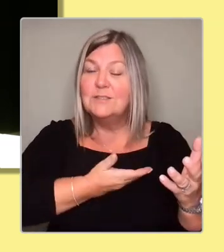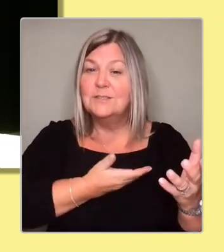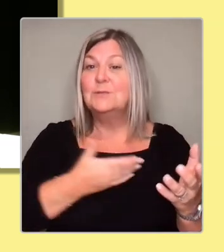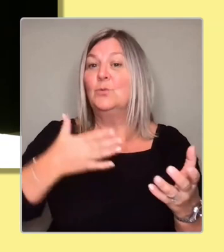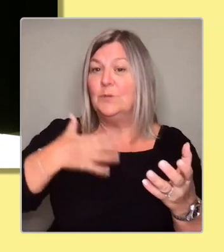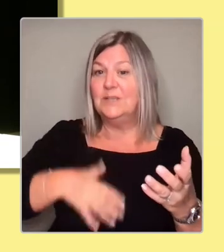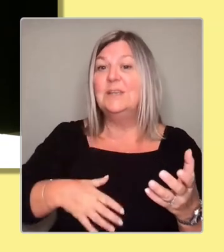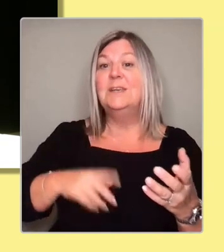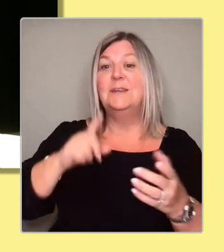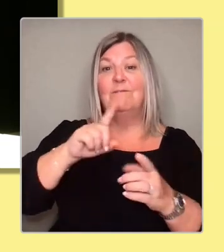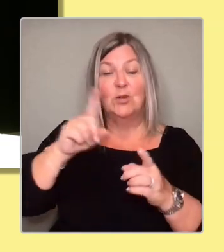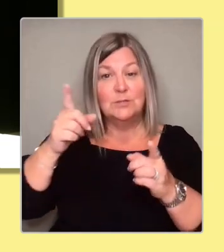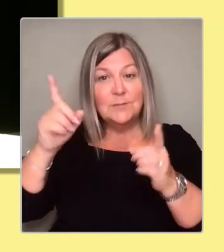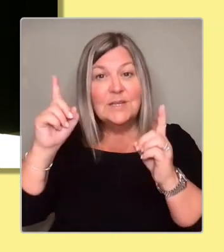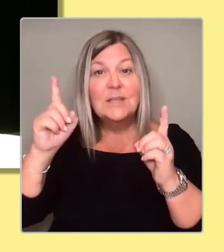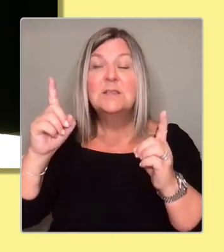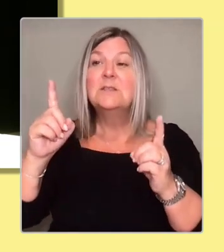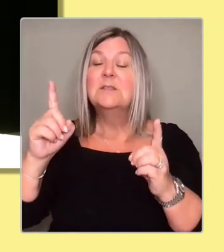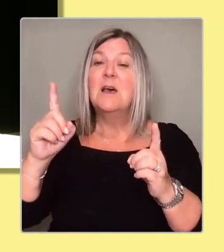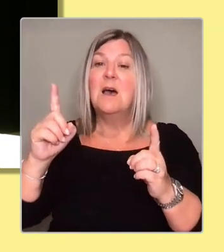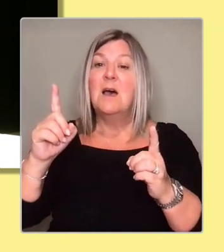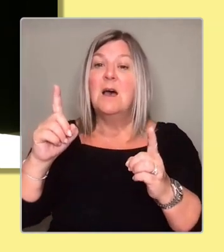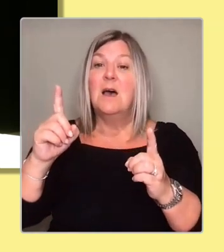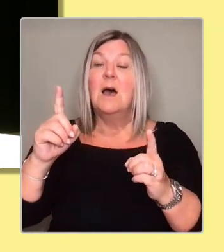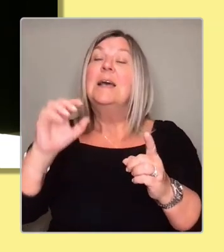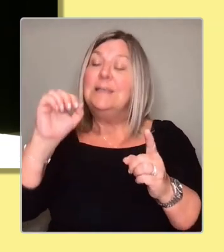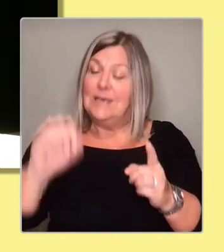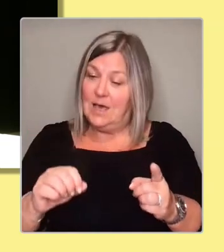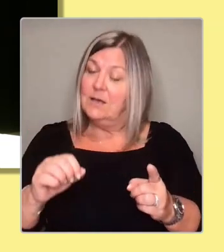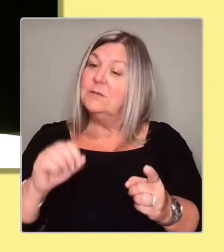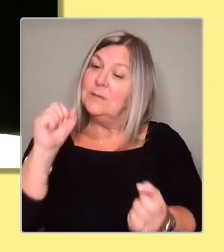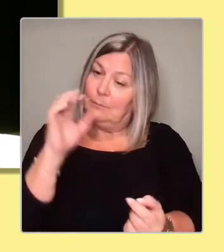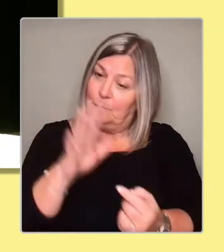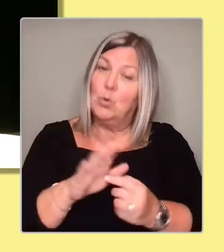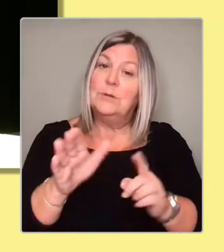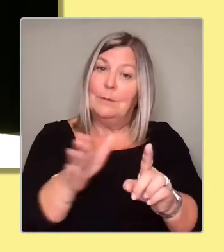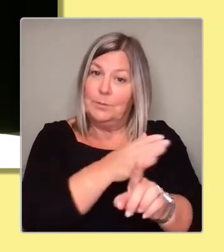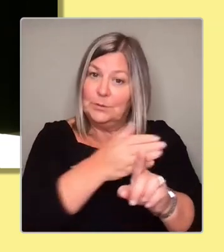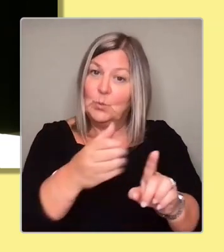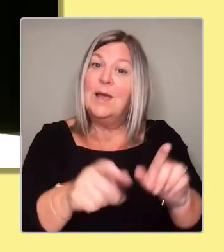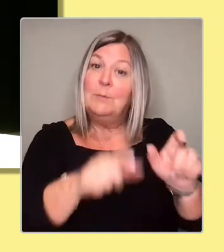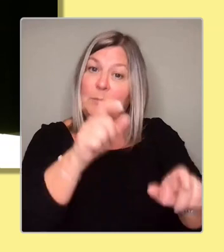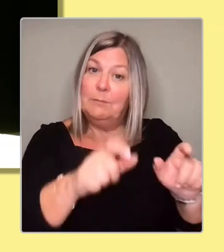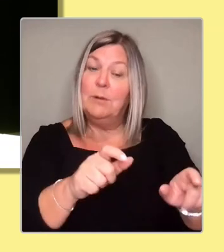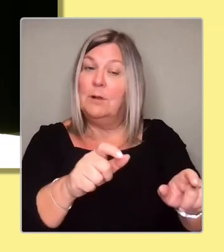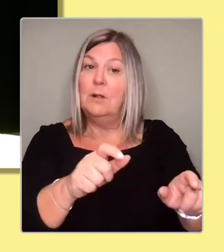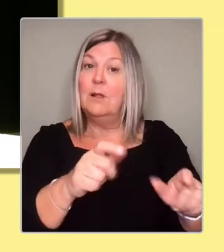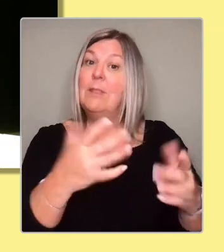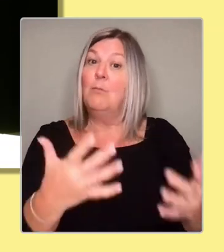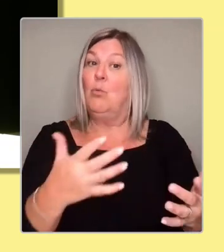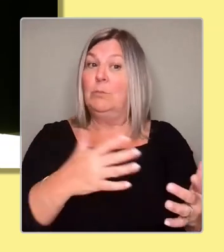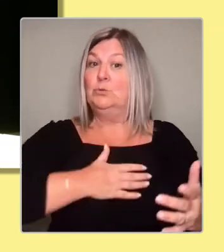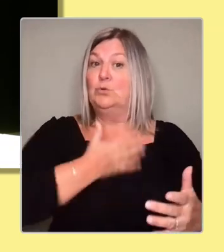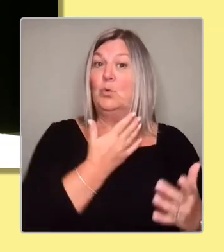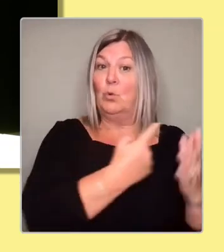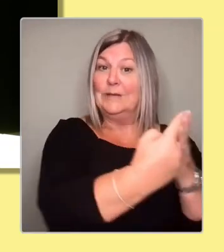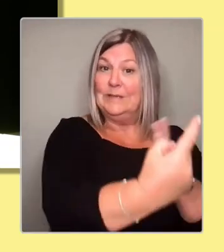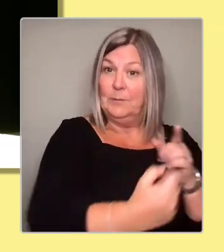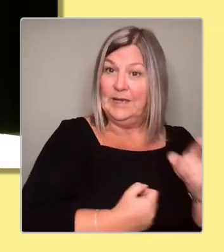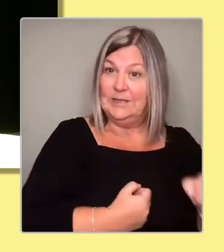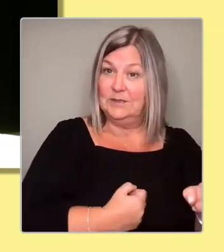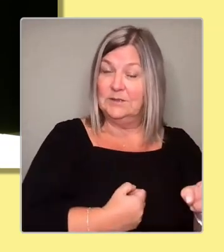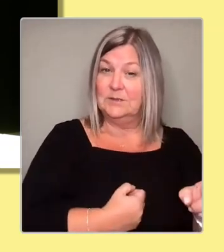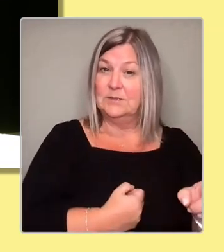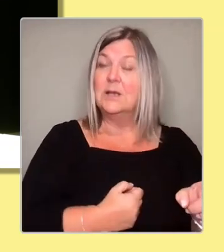persuading no voters is absolutely important to our cause. We've got to keep the people we've got. We've got to absolutely keep the people we have got.